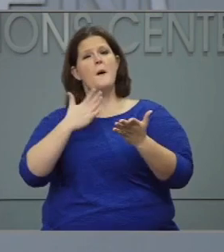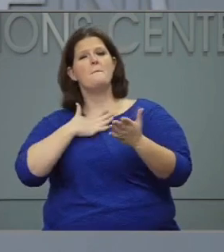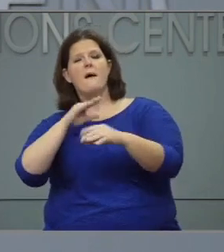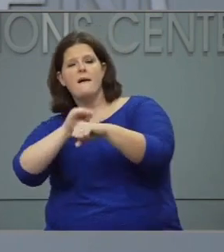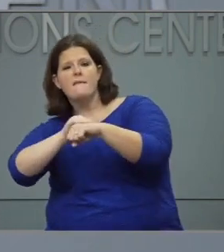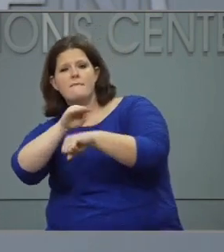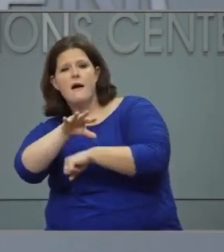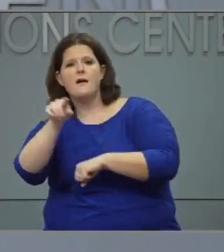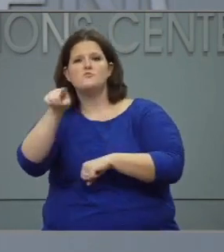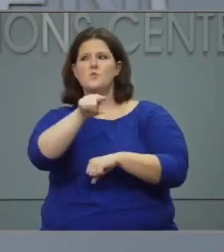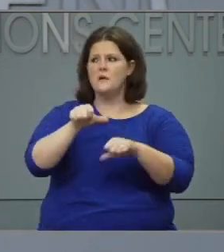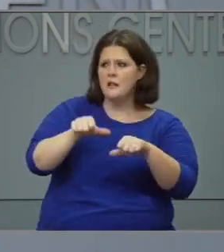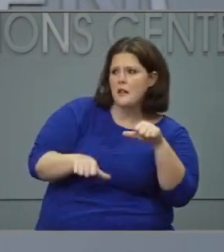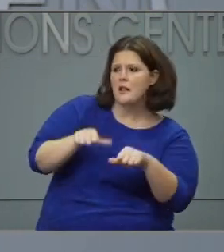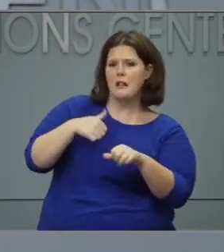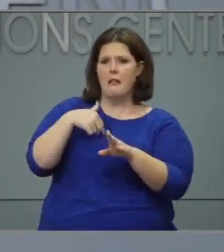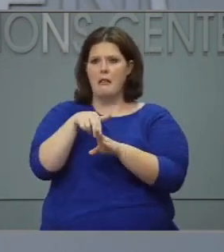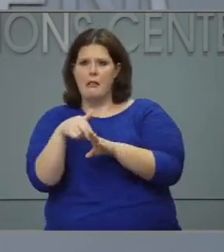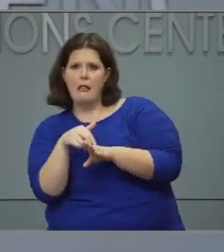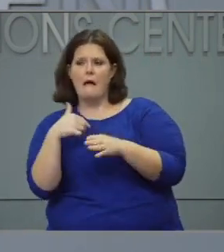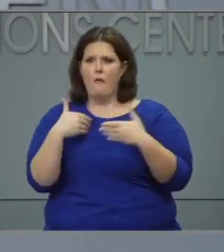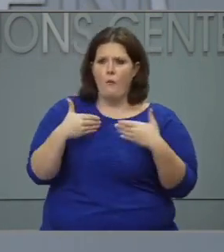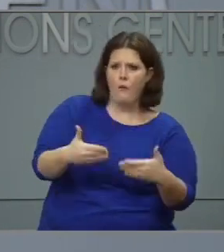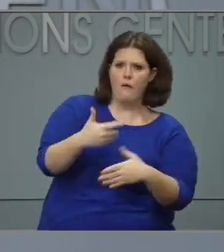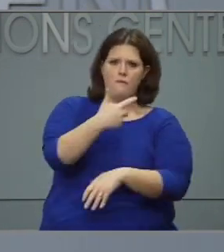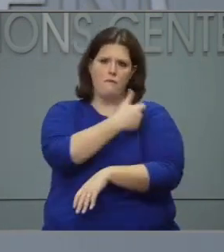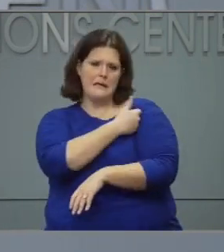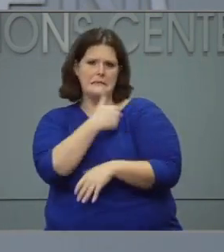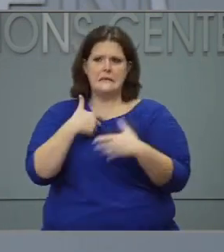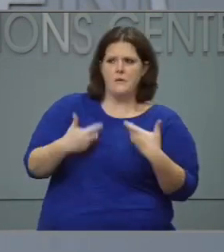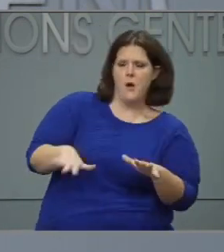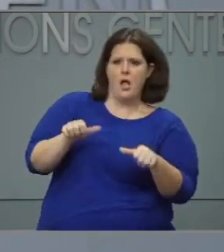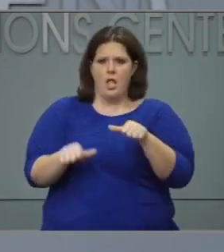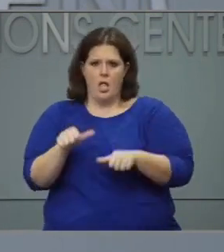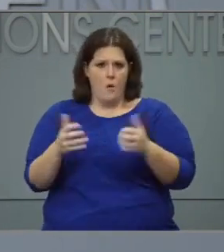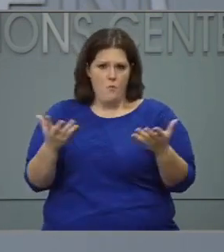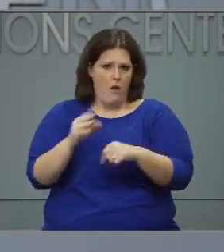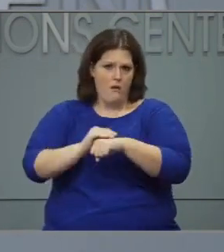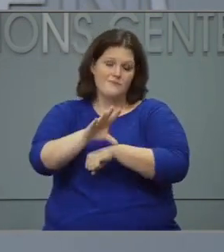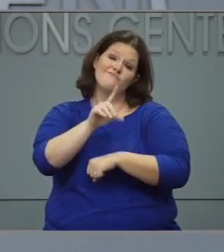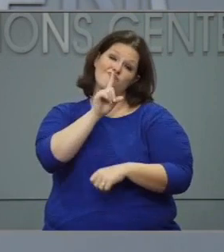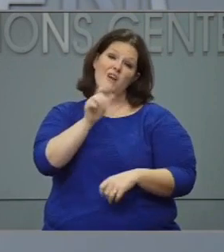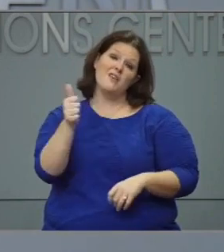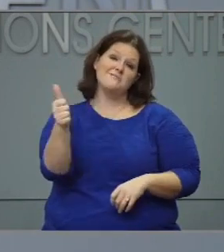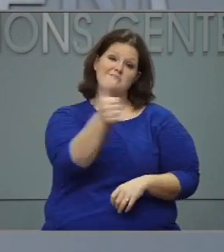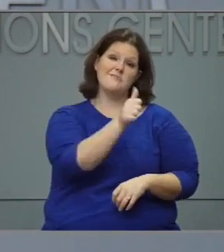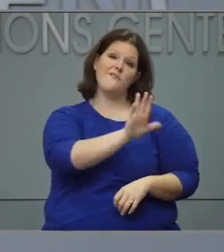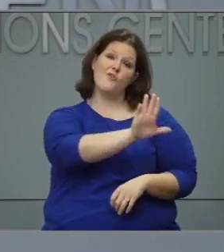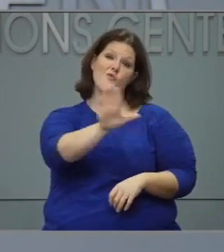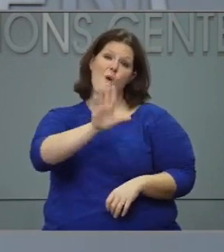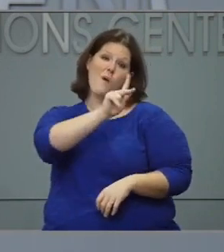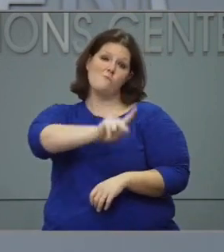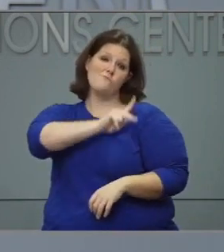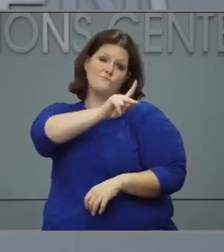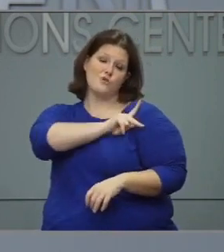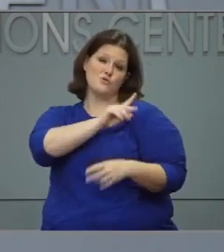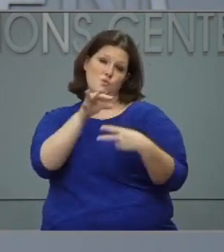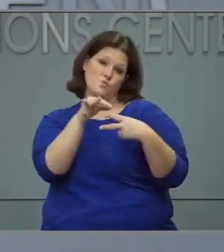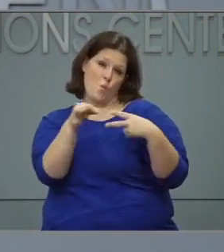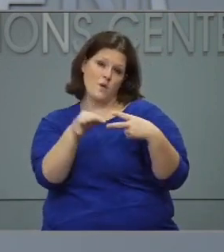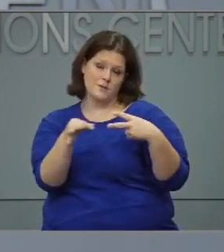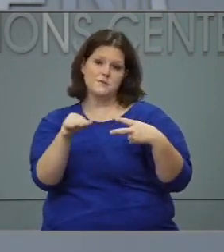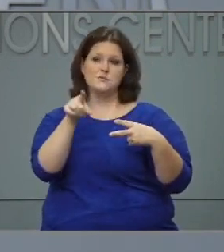who is on the fence about getting vaccinated is to just it's a personal choice, you know, just do your research with